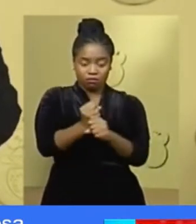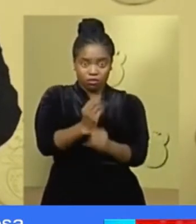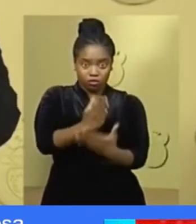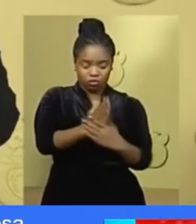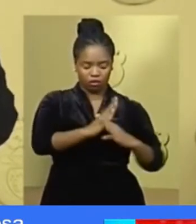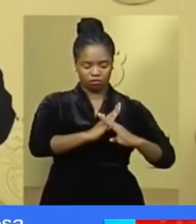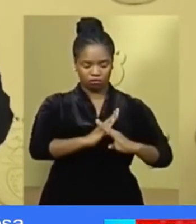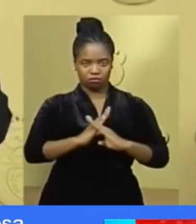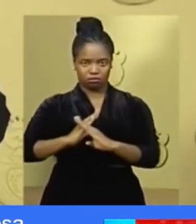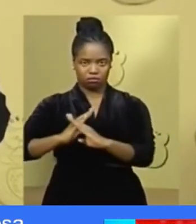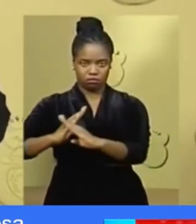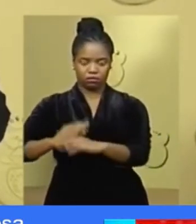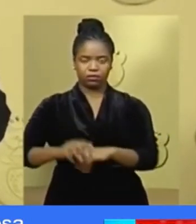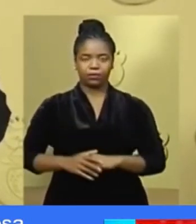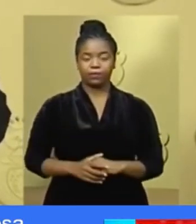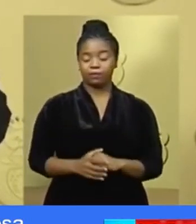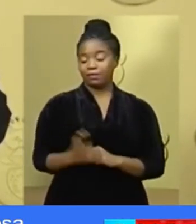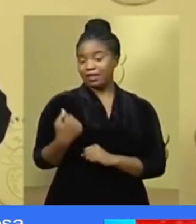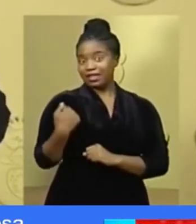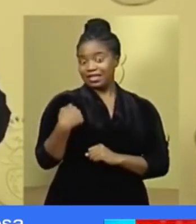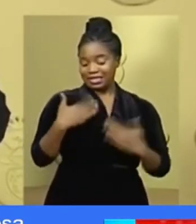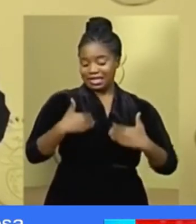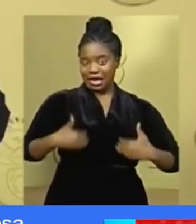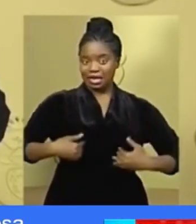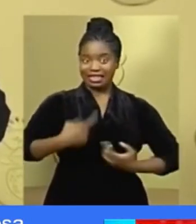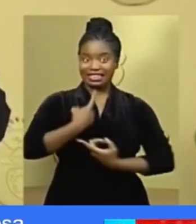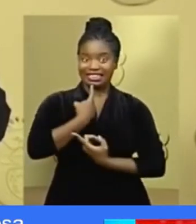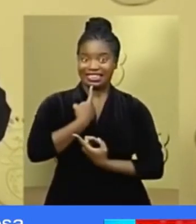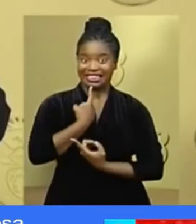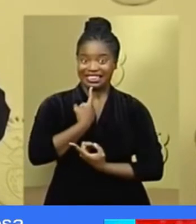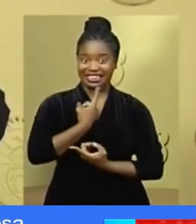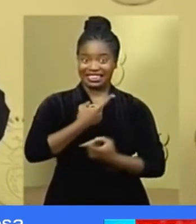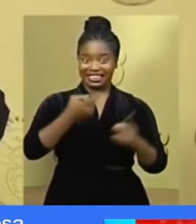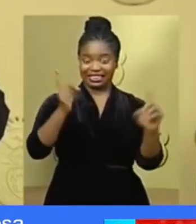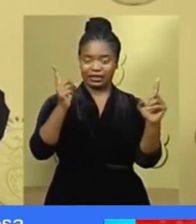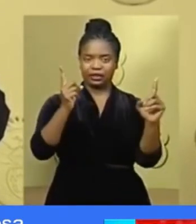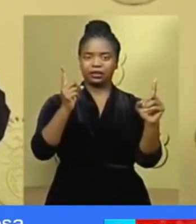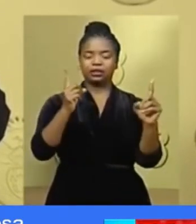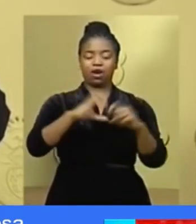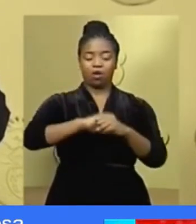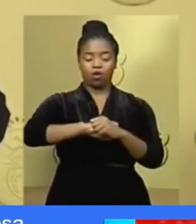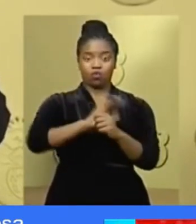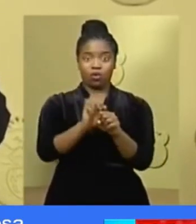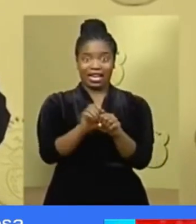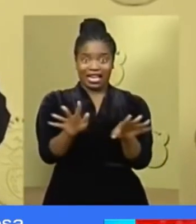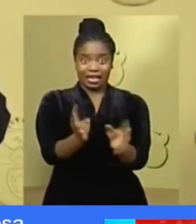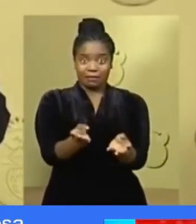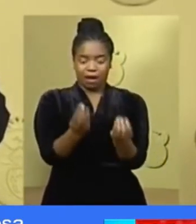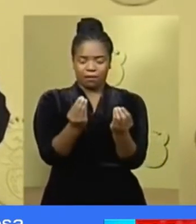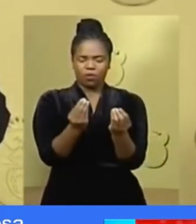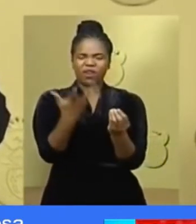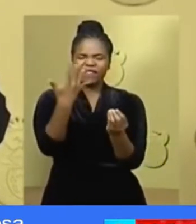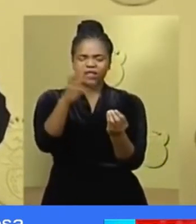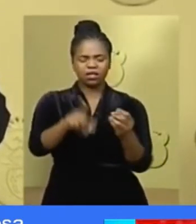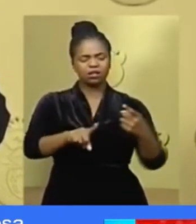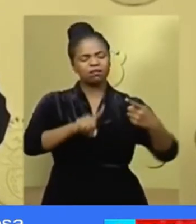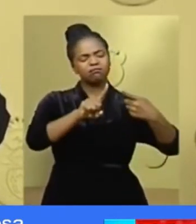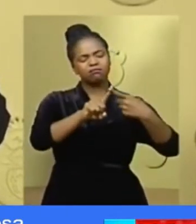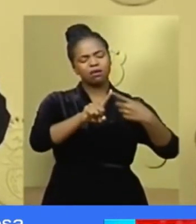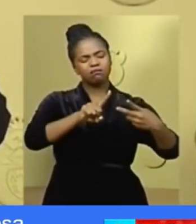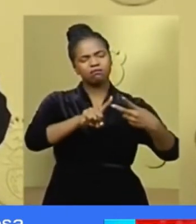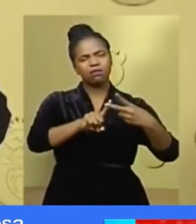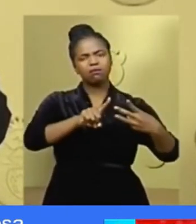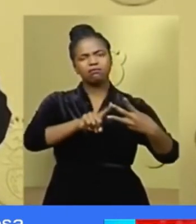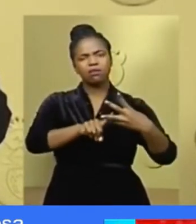Since the national state of disaster was declared, we have put in place a range of regulations and